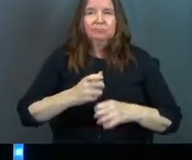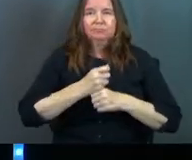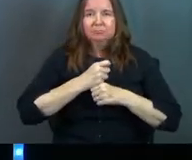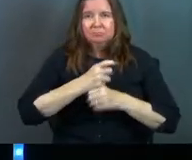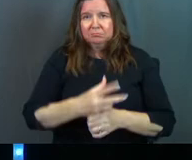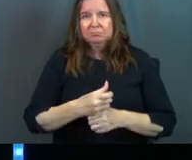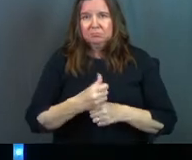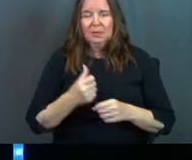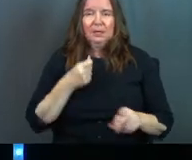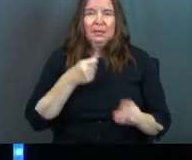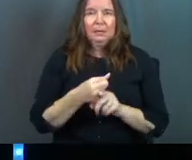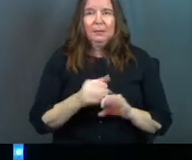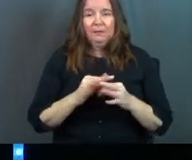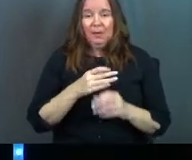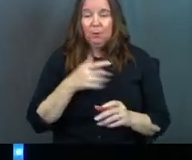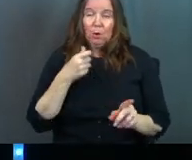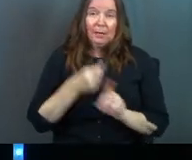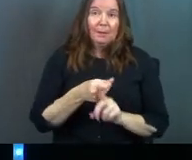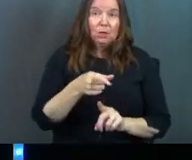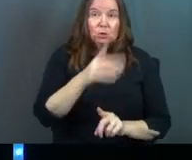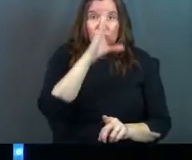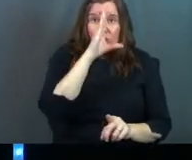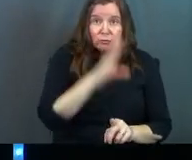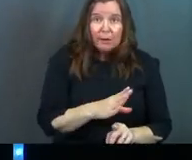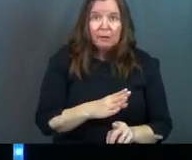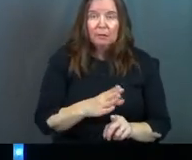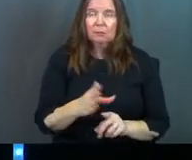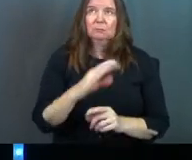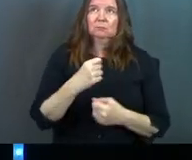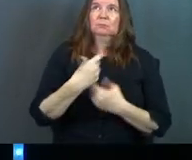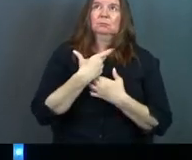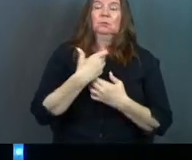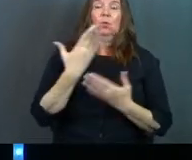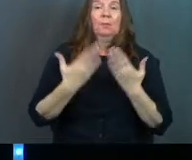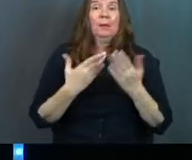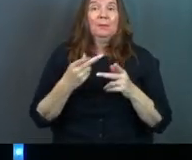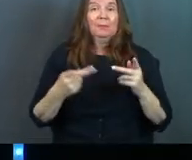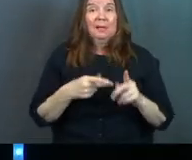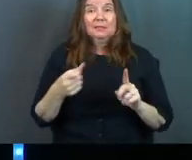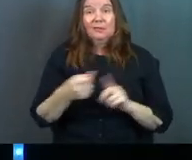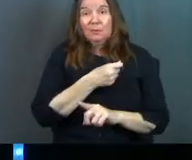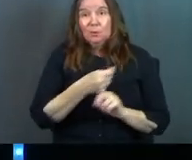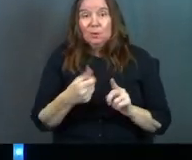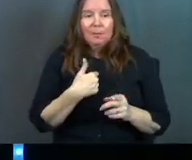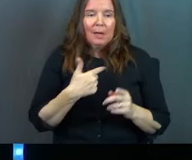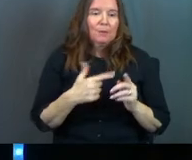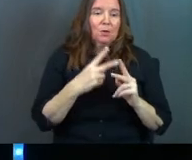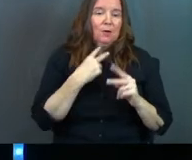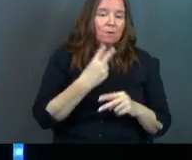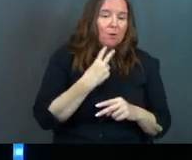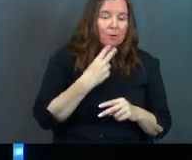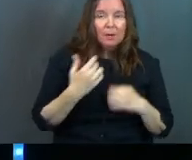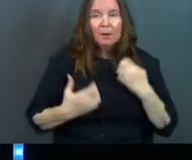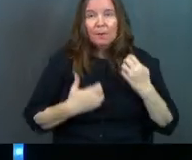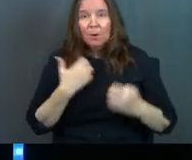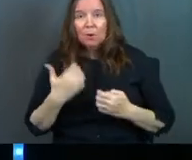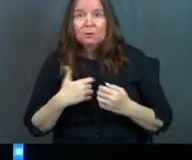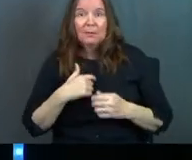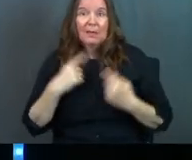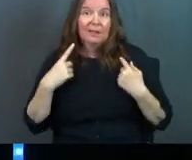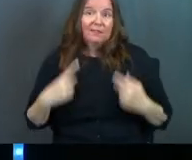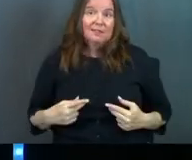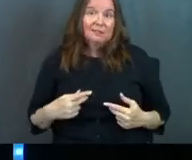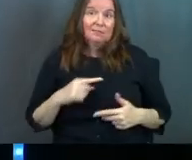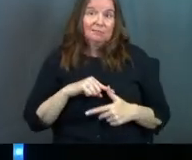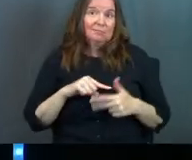impacted the family and it impacted you directly. Maybe it even got to the place of abuse. And maybe it was verbal. Maybe it was emotional. Maybe it was even